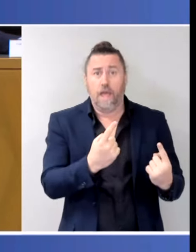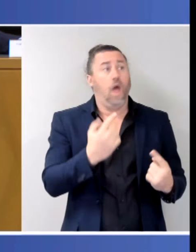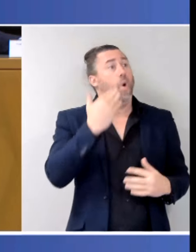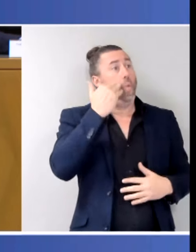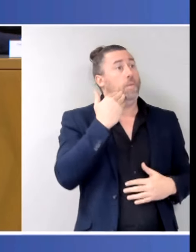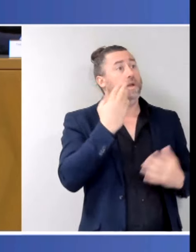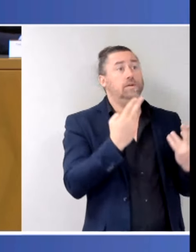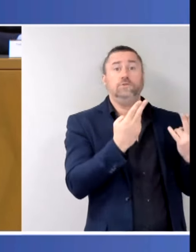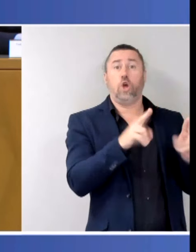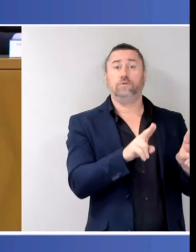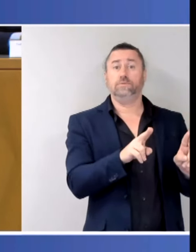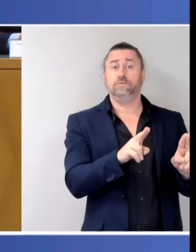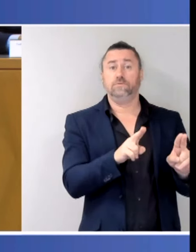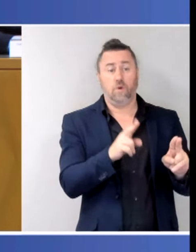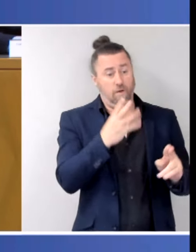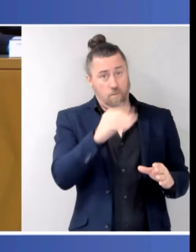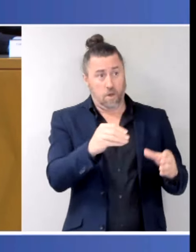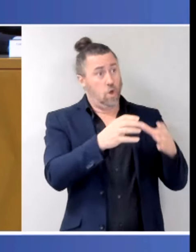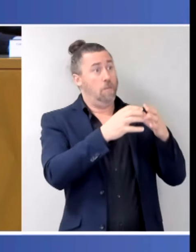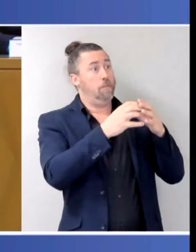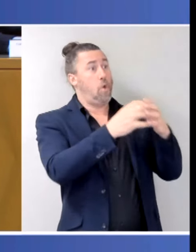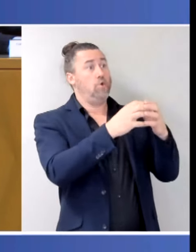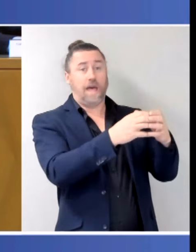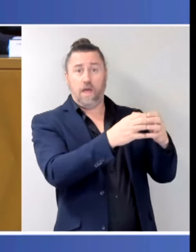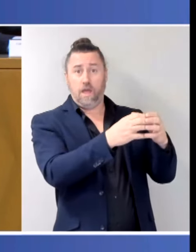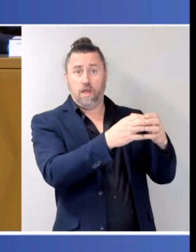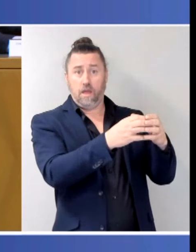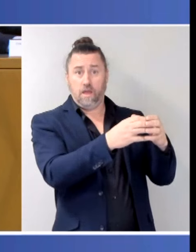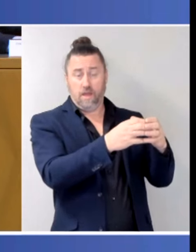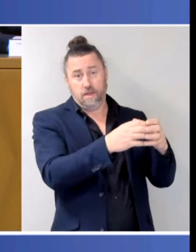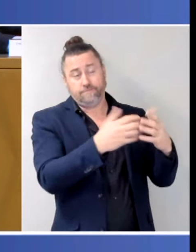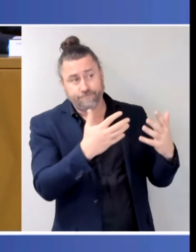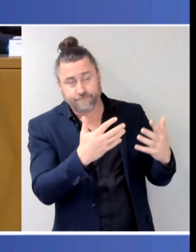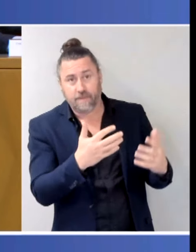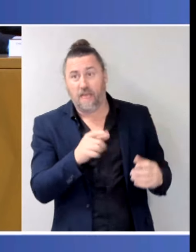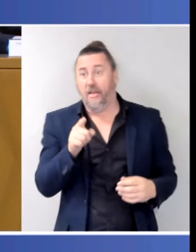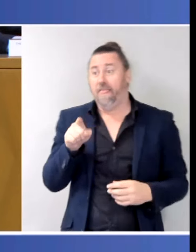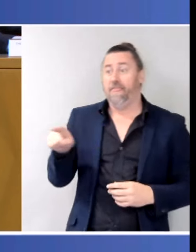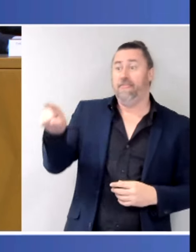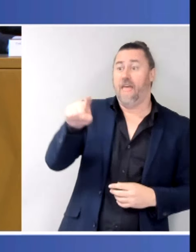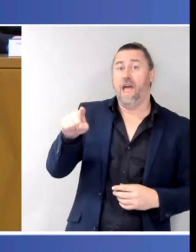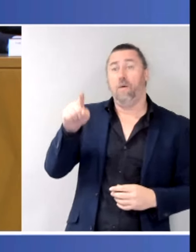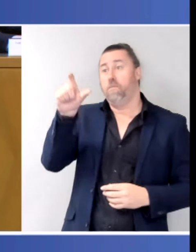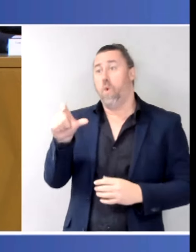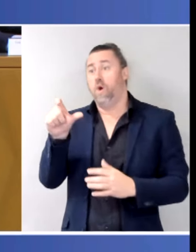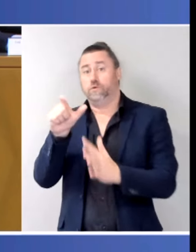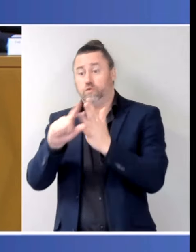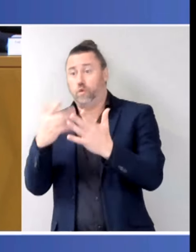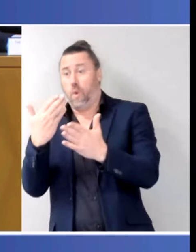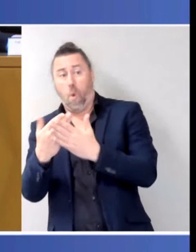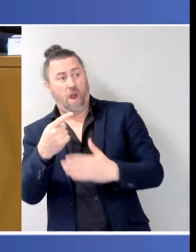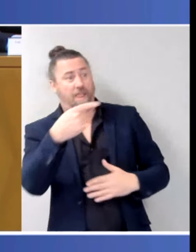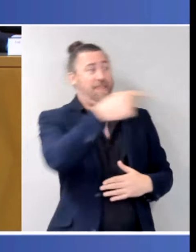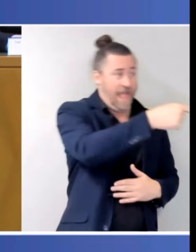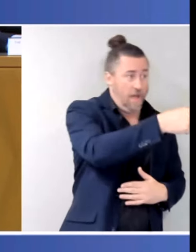the perpetrator will be someone who has experienced it in their own family situation when they were younger.